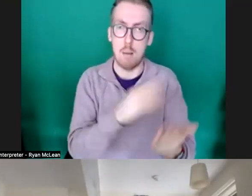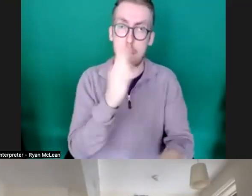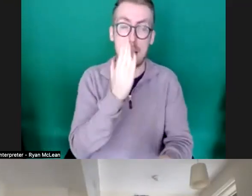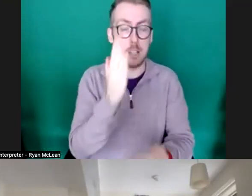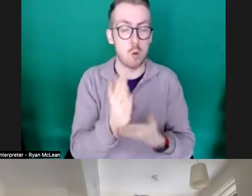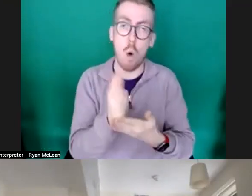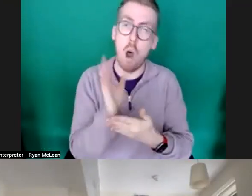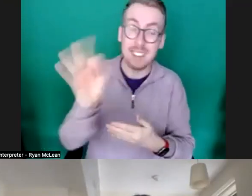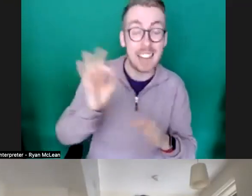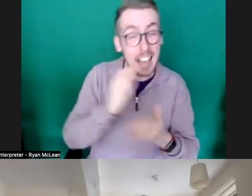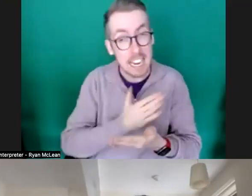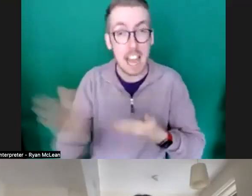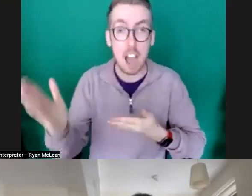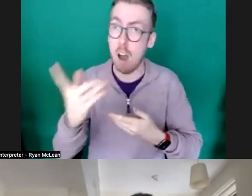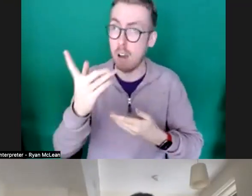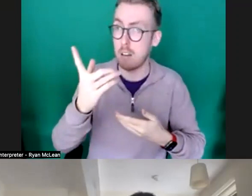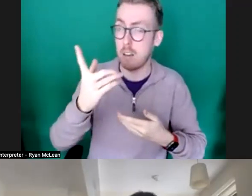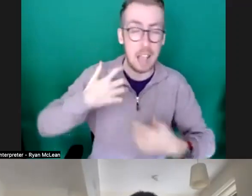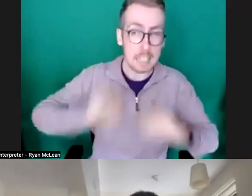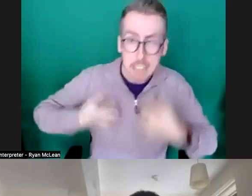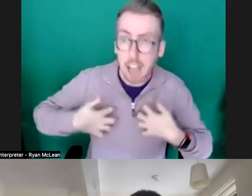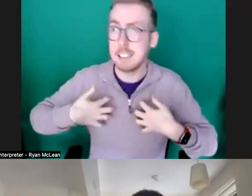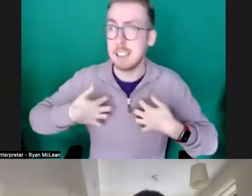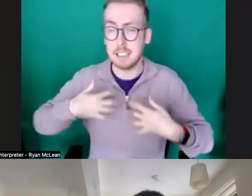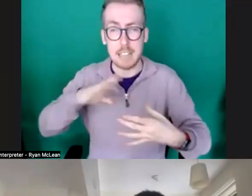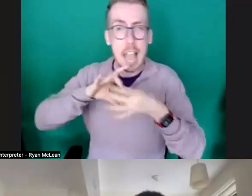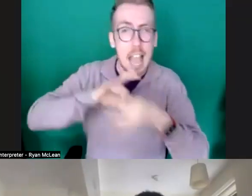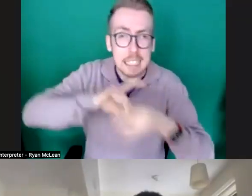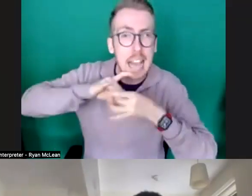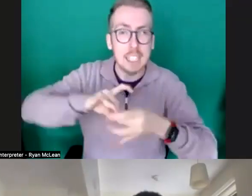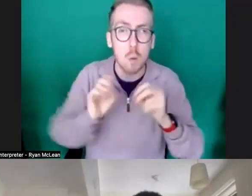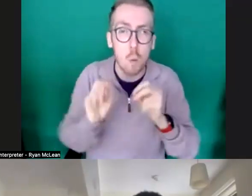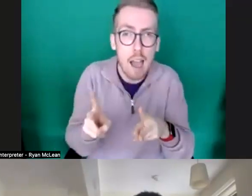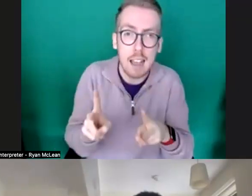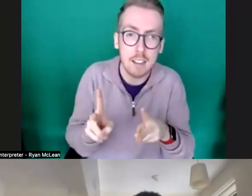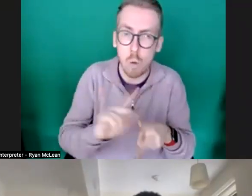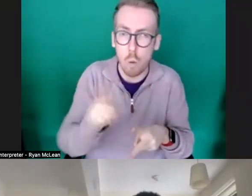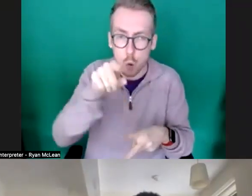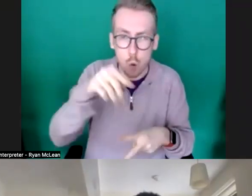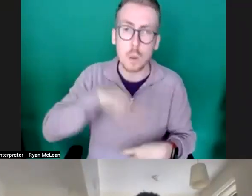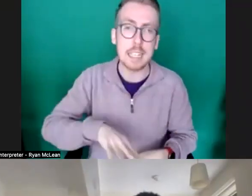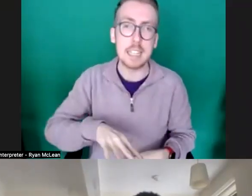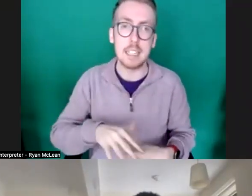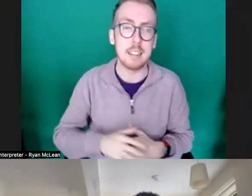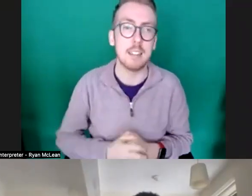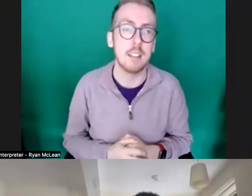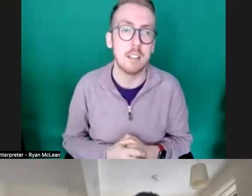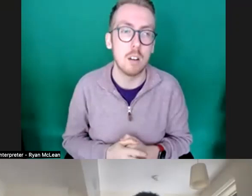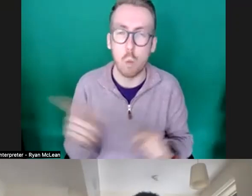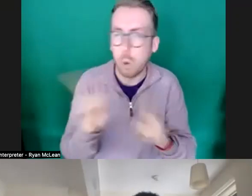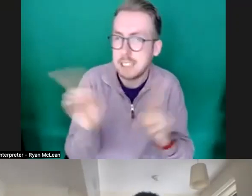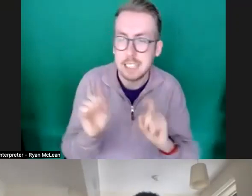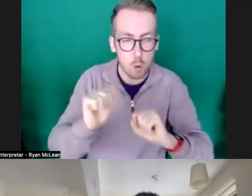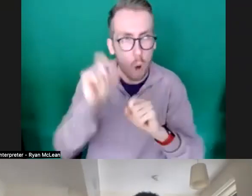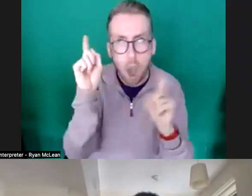most exciting kind of engaging way and possible um so obviously you know there are various sections of the forms